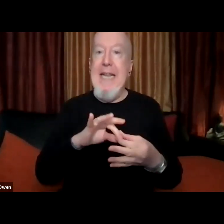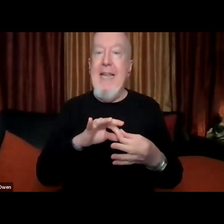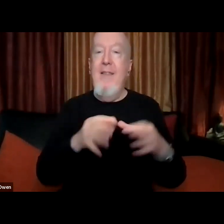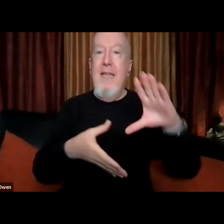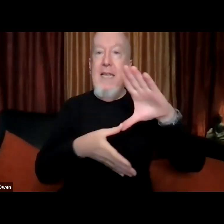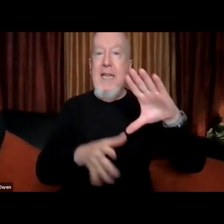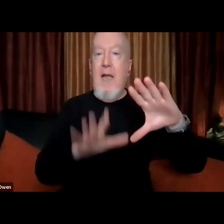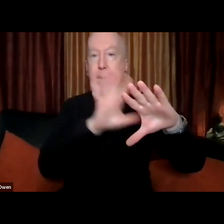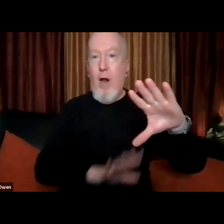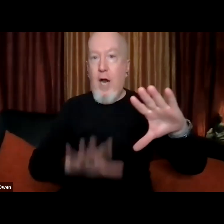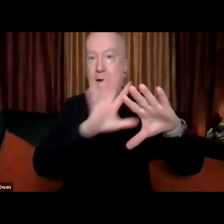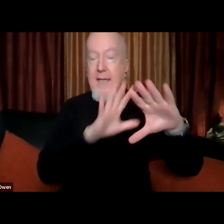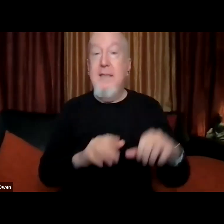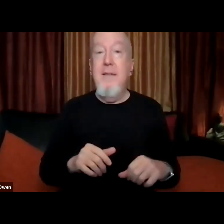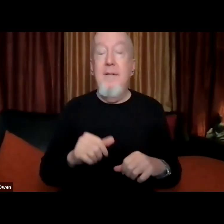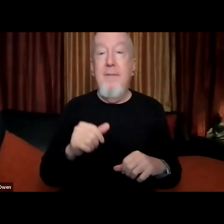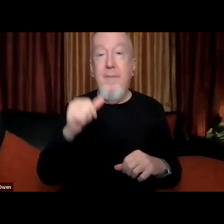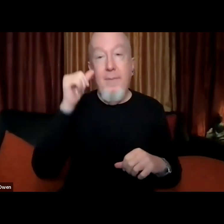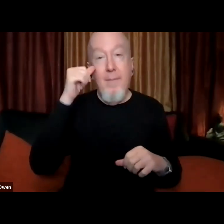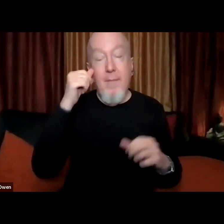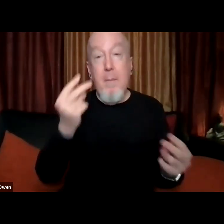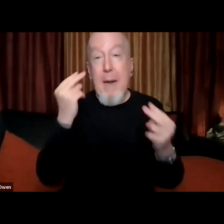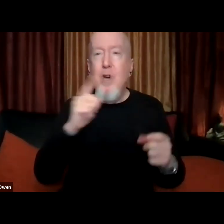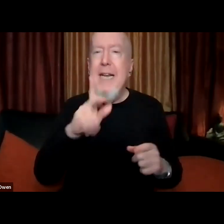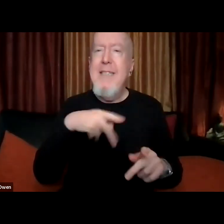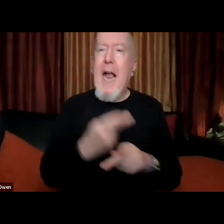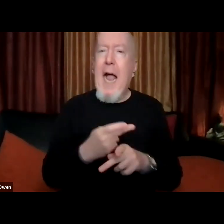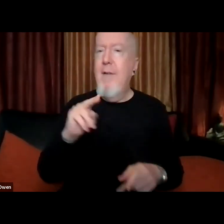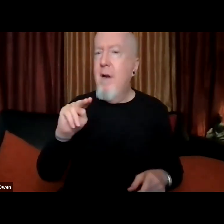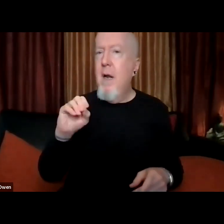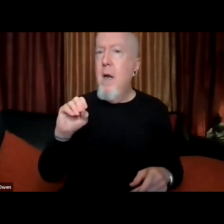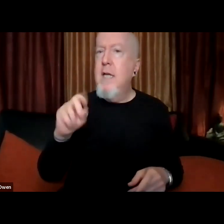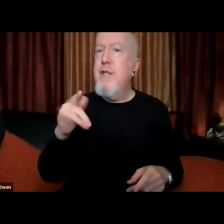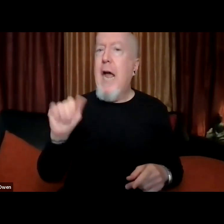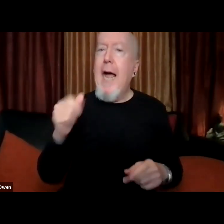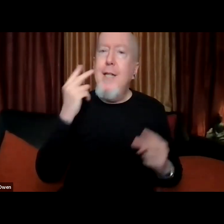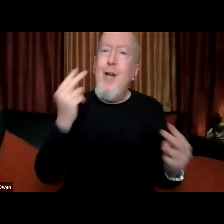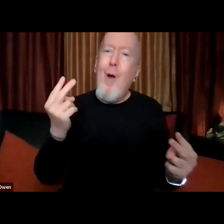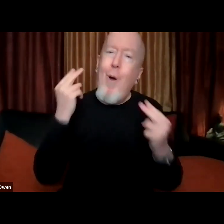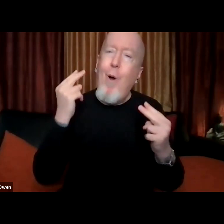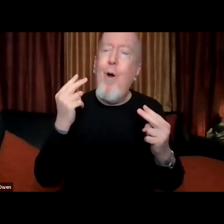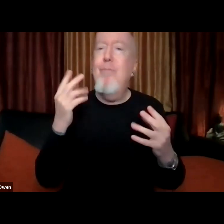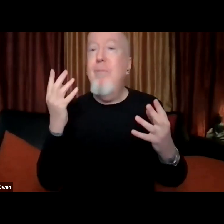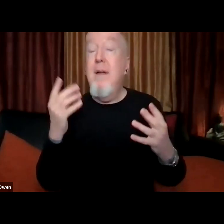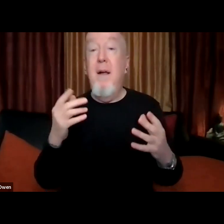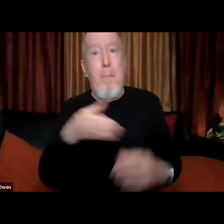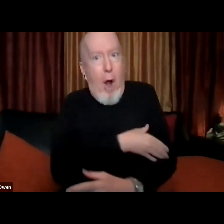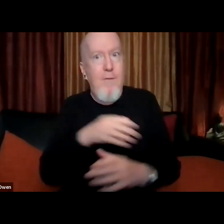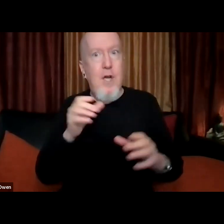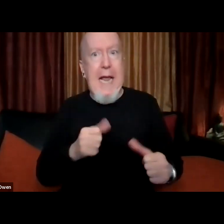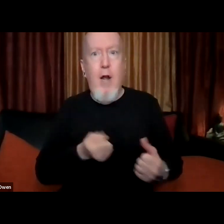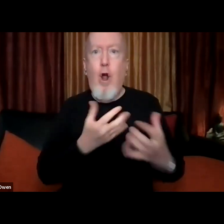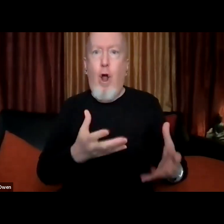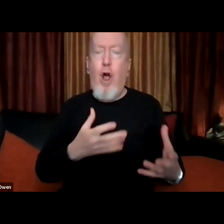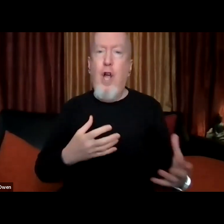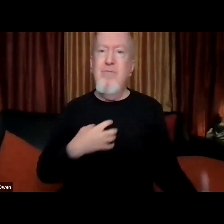memory is a form of nostalgia that can be powerful evoke resentment mixed